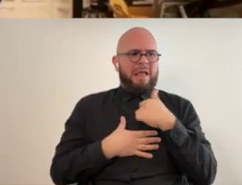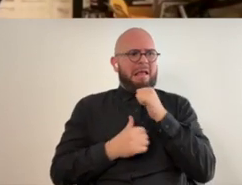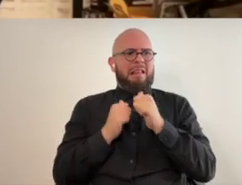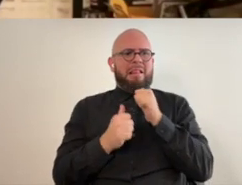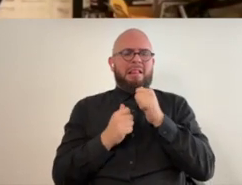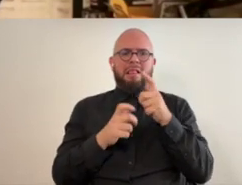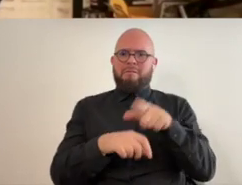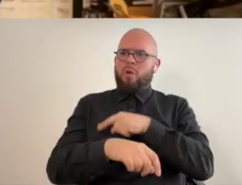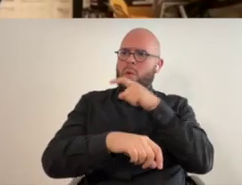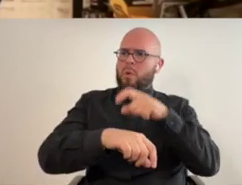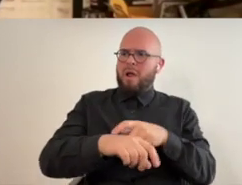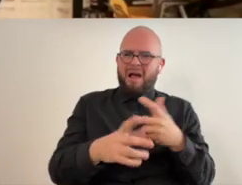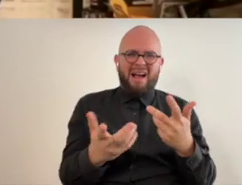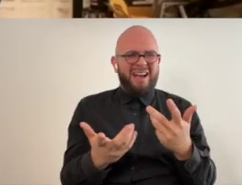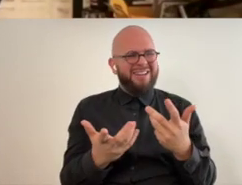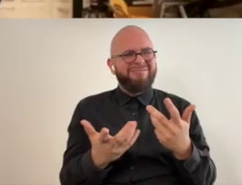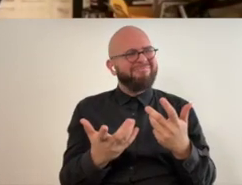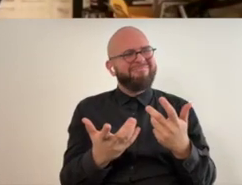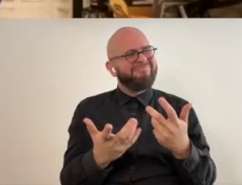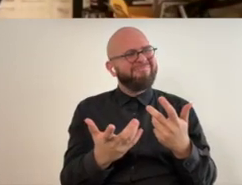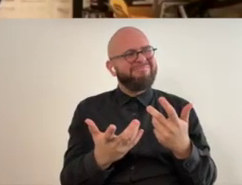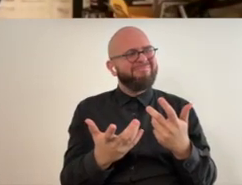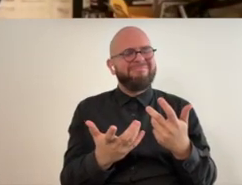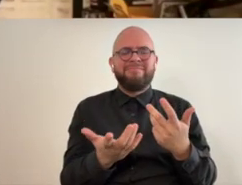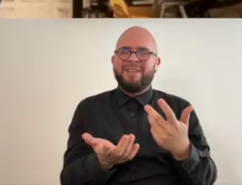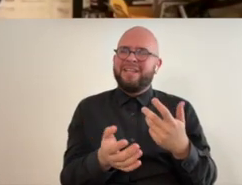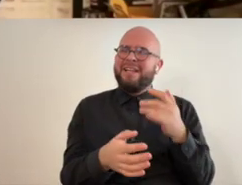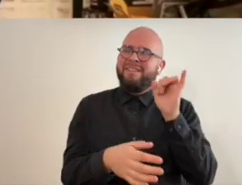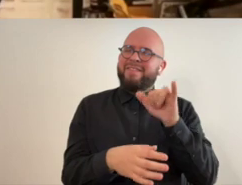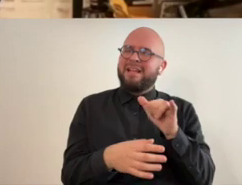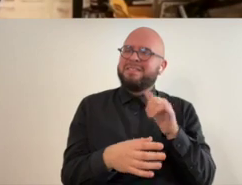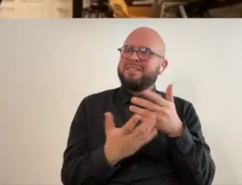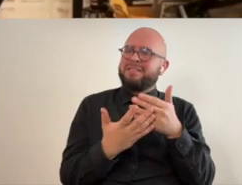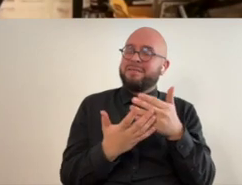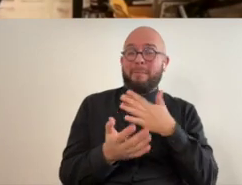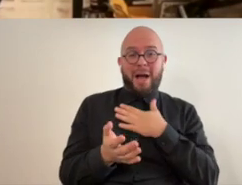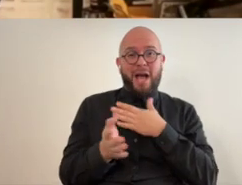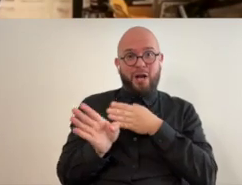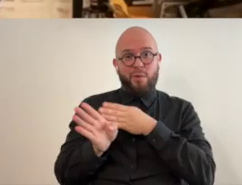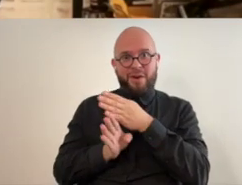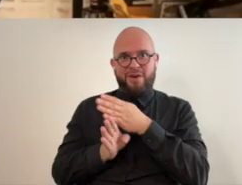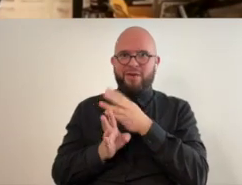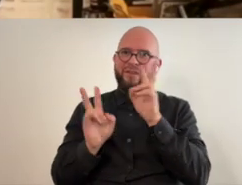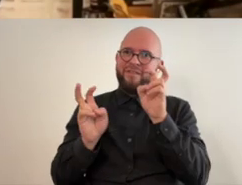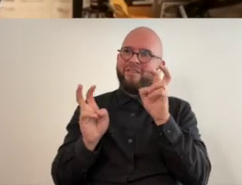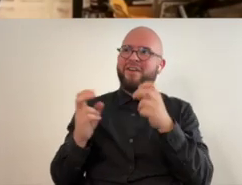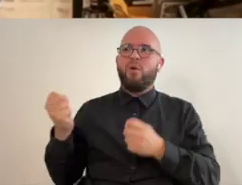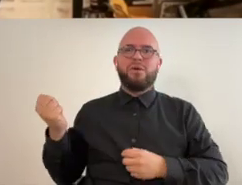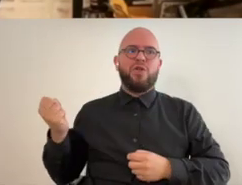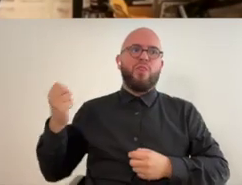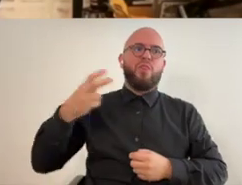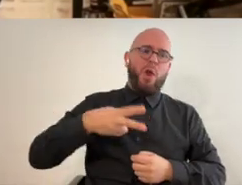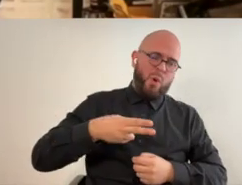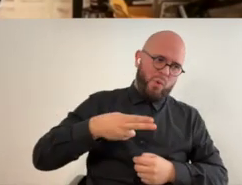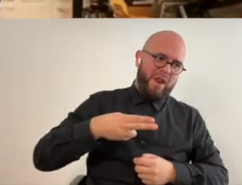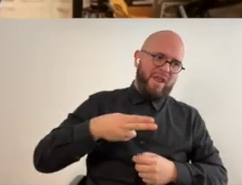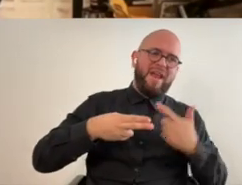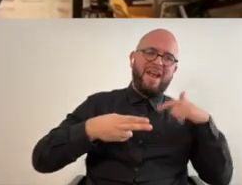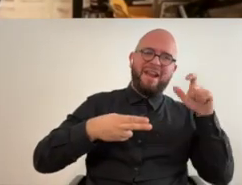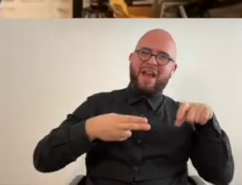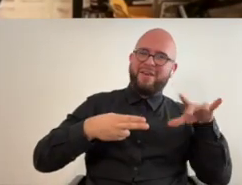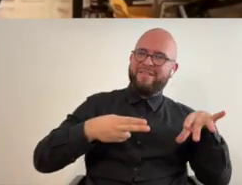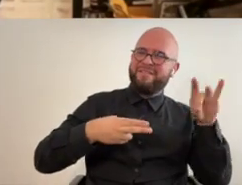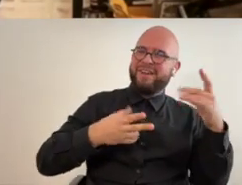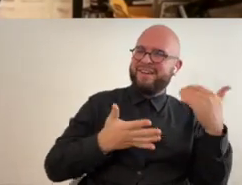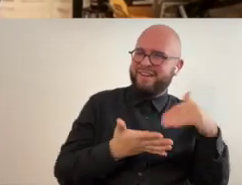who i am that i had denied for so long it's almost like my art career was the the object i had to find again it was discarded